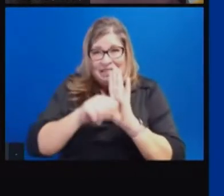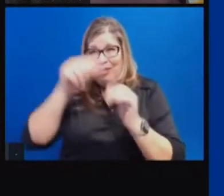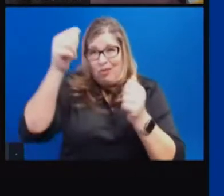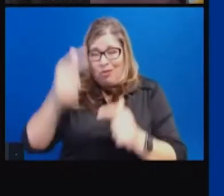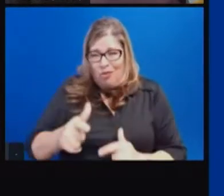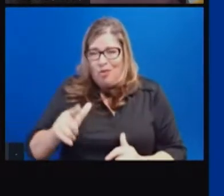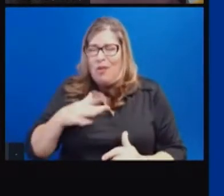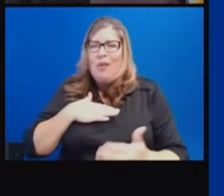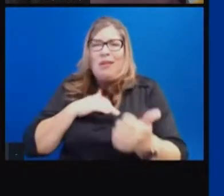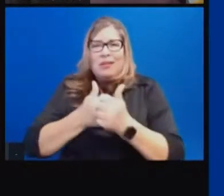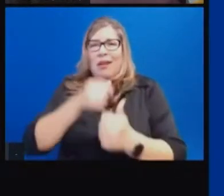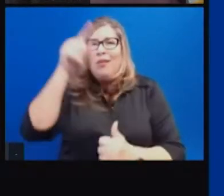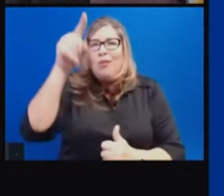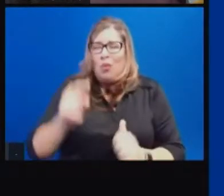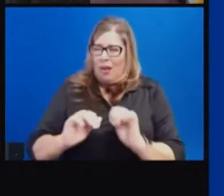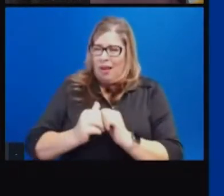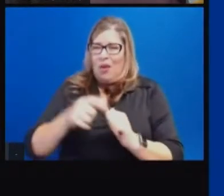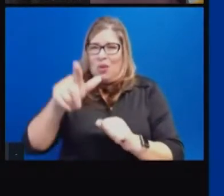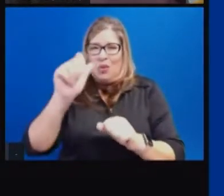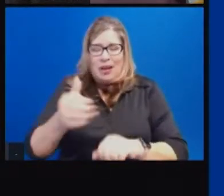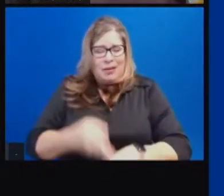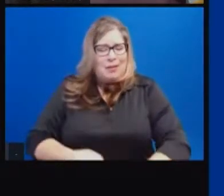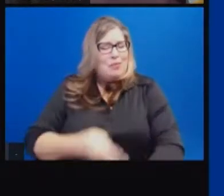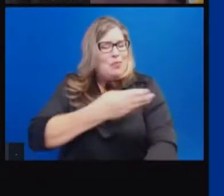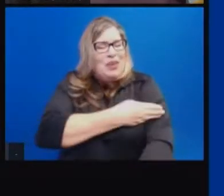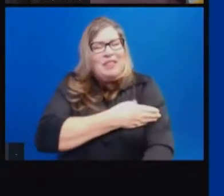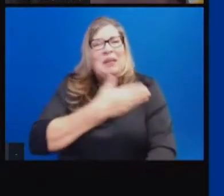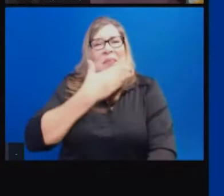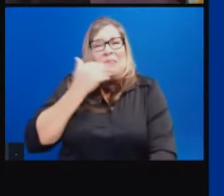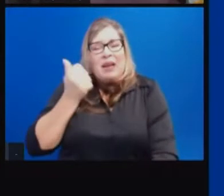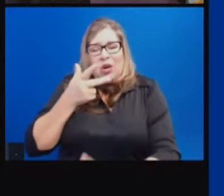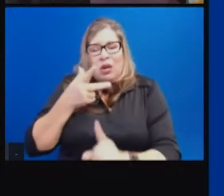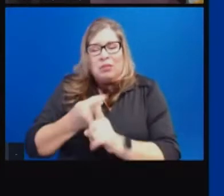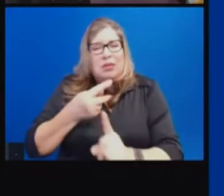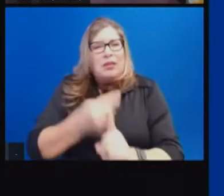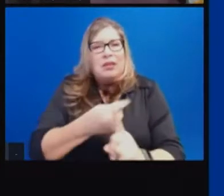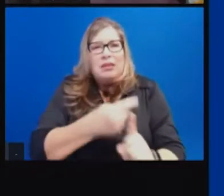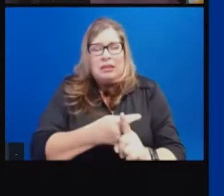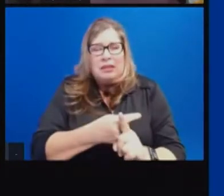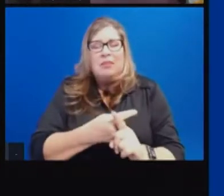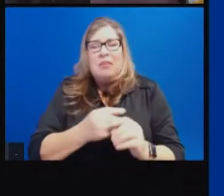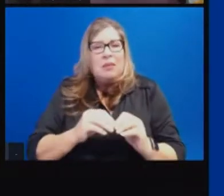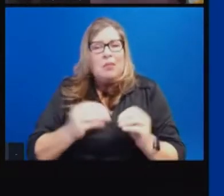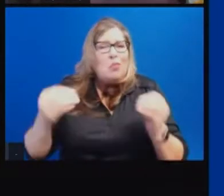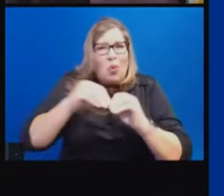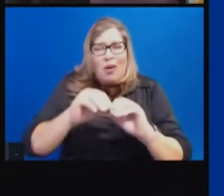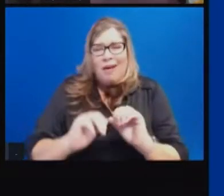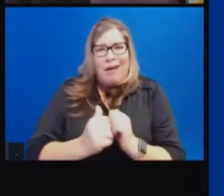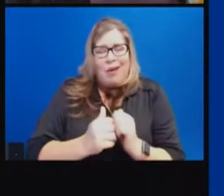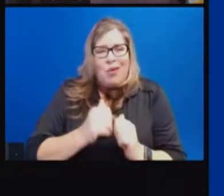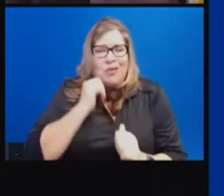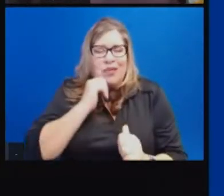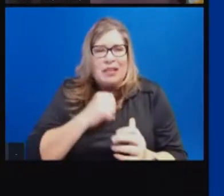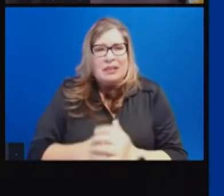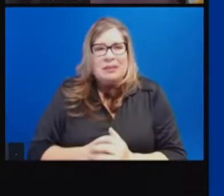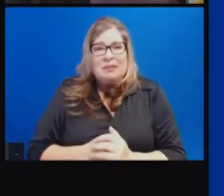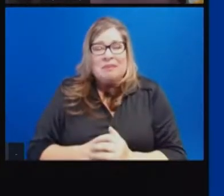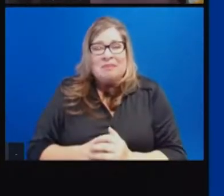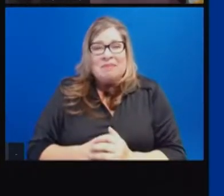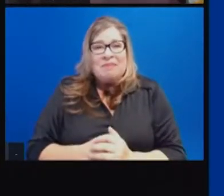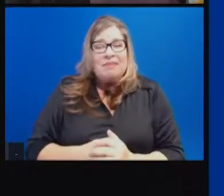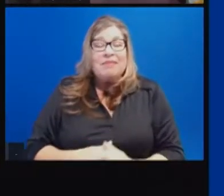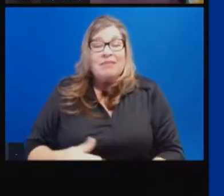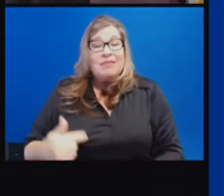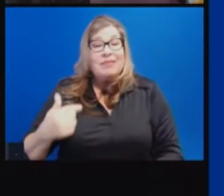It was also an opportunity, and we went into it with a frame of learning. I've always said, I want to be part of a state